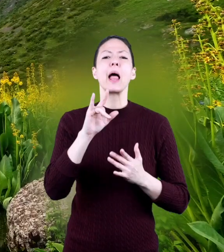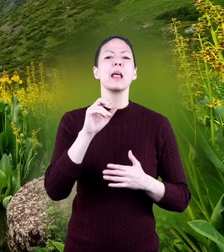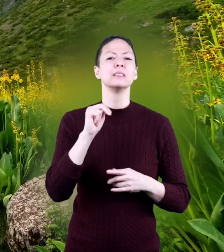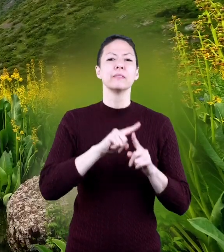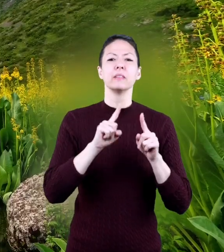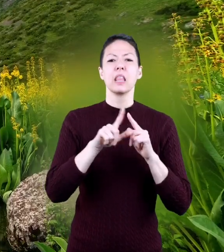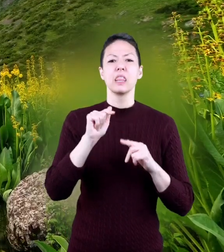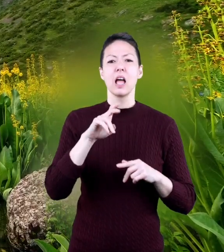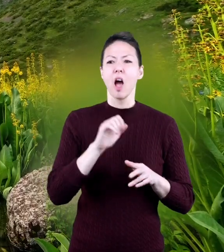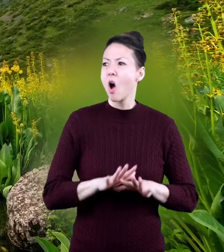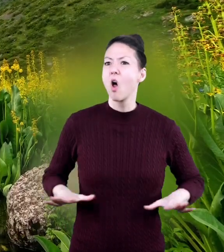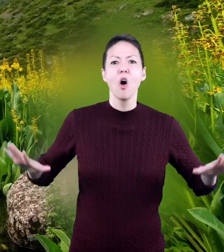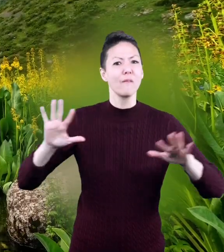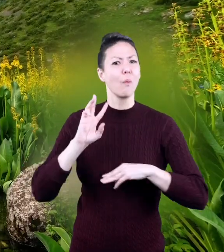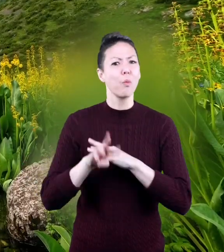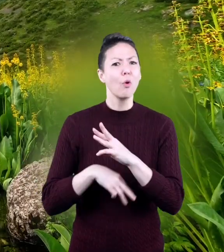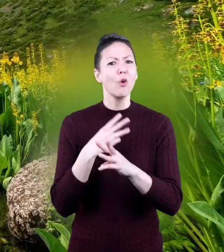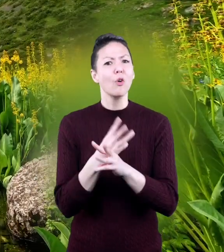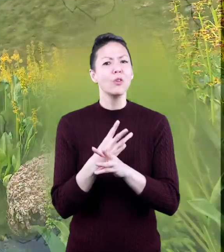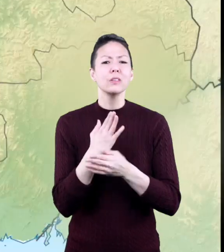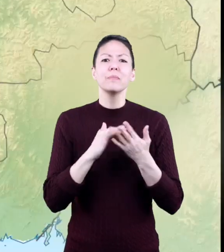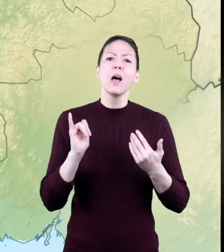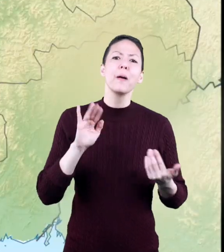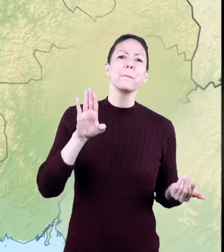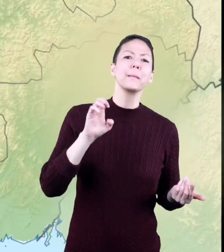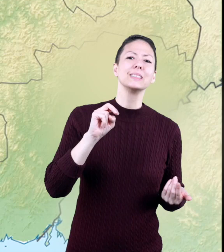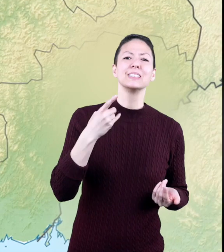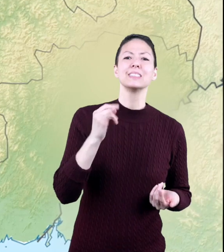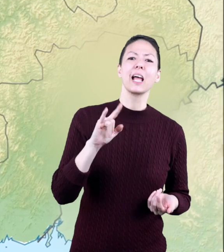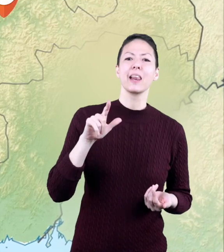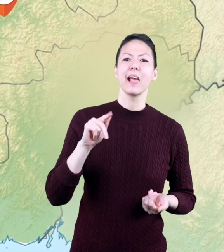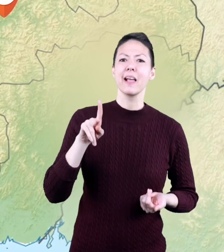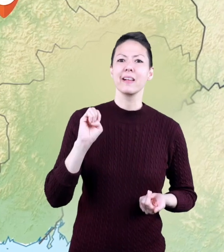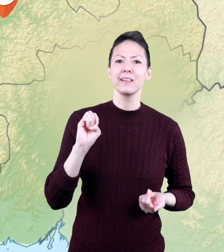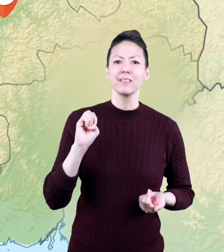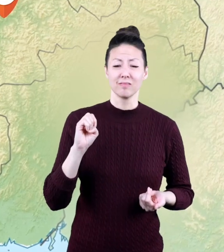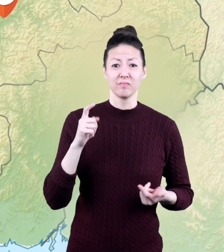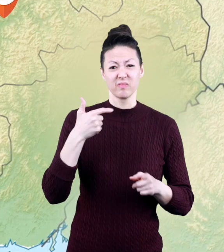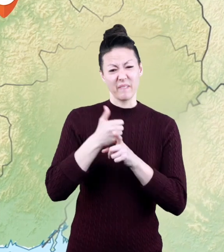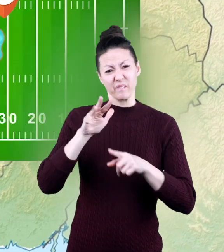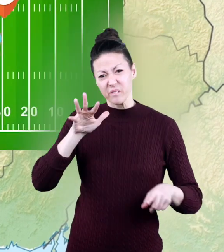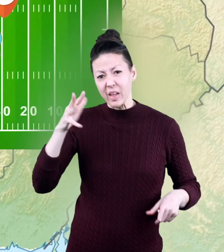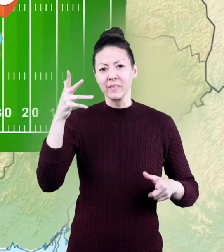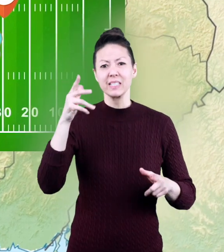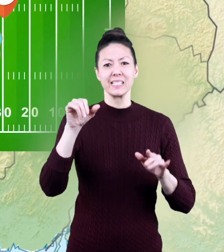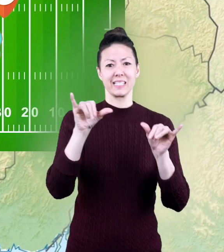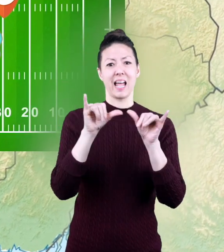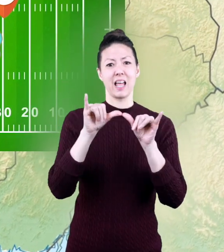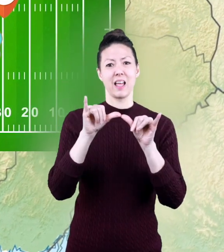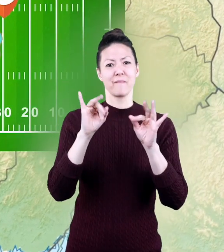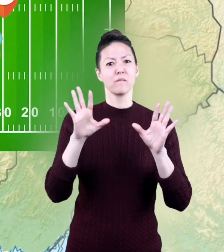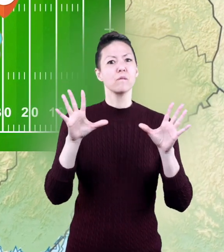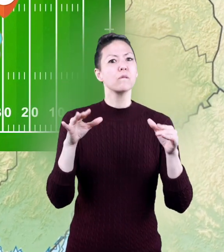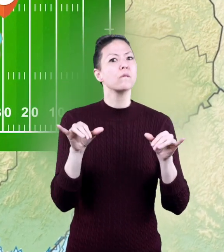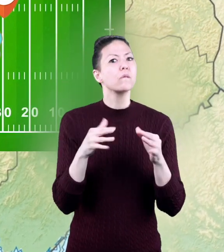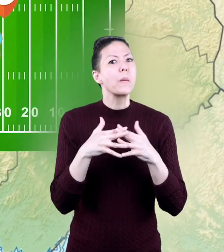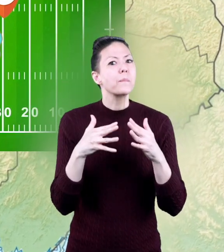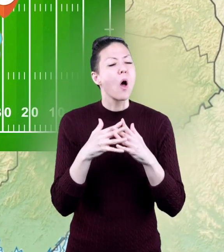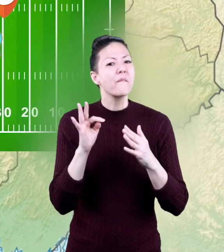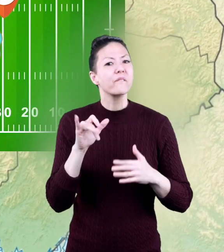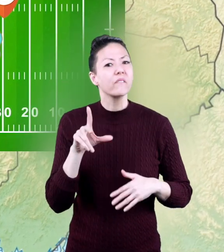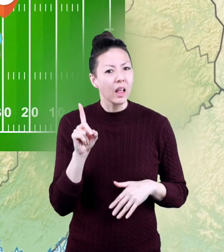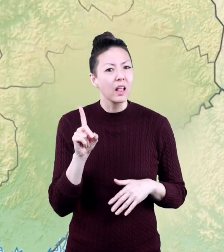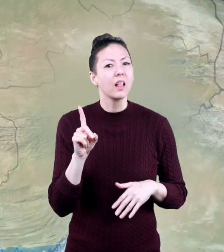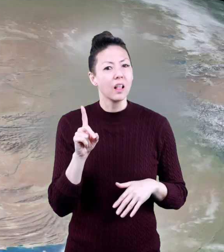are millions of lakes throughout the world. Some, like the Banshee Lake, are a fifth the size of a football